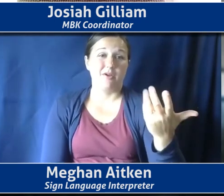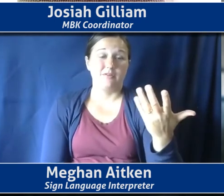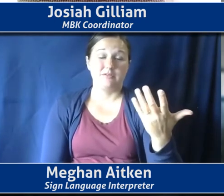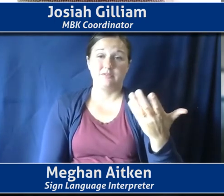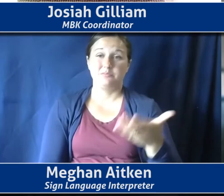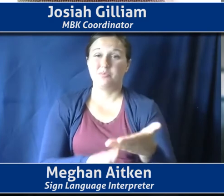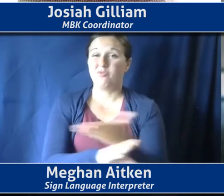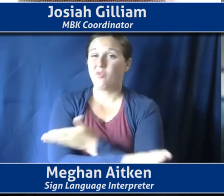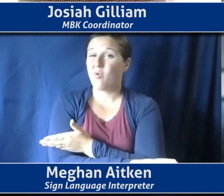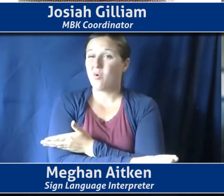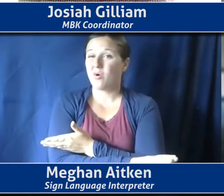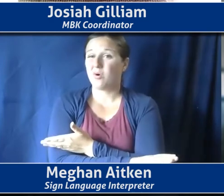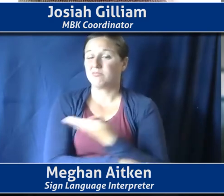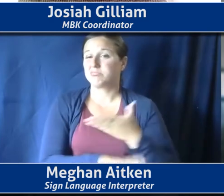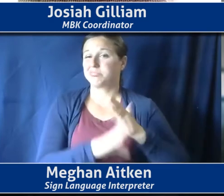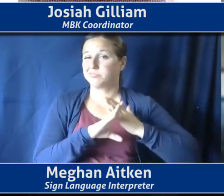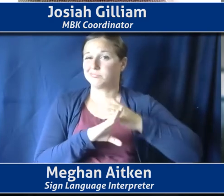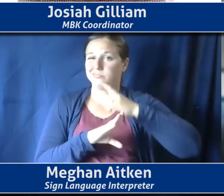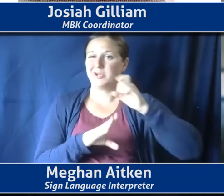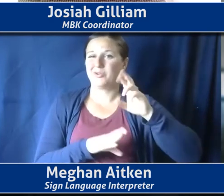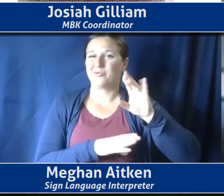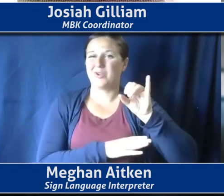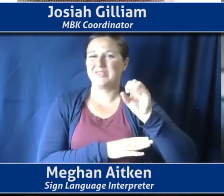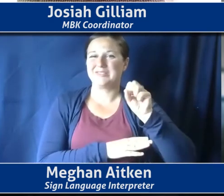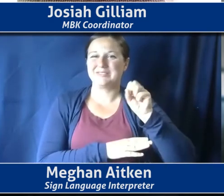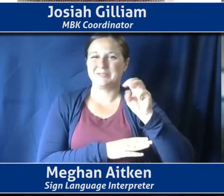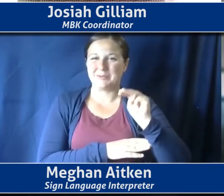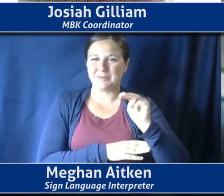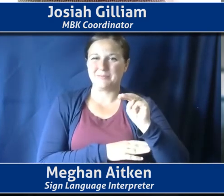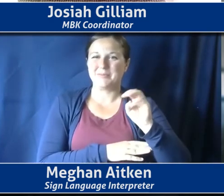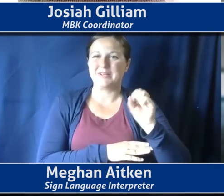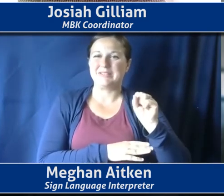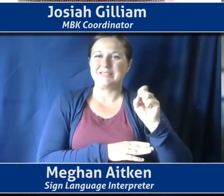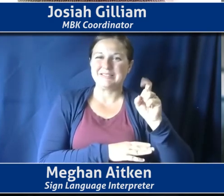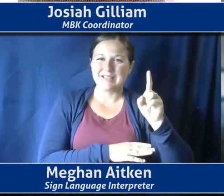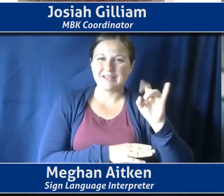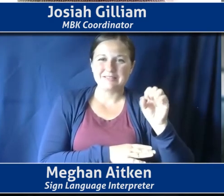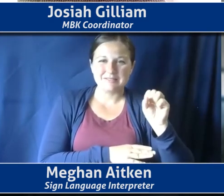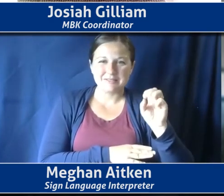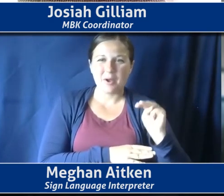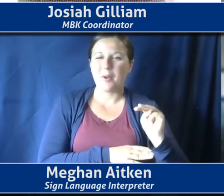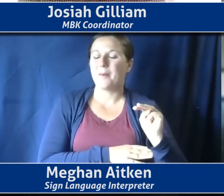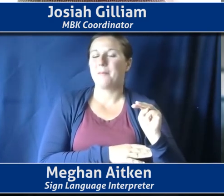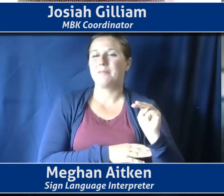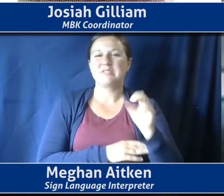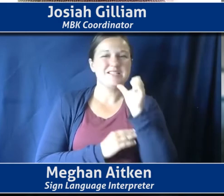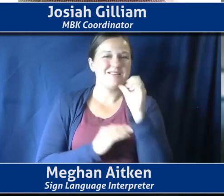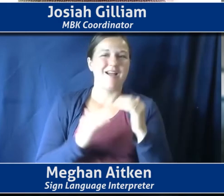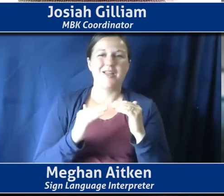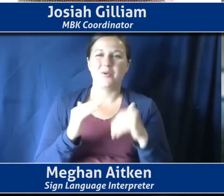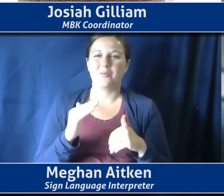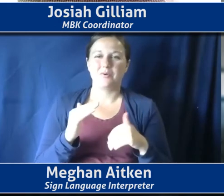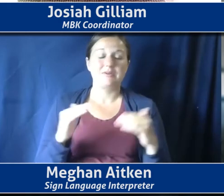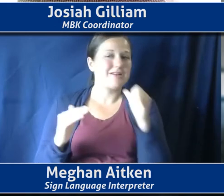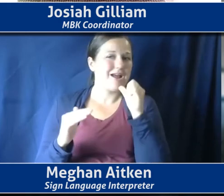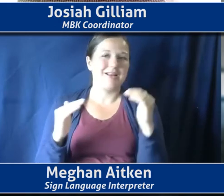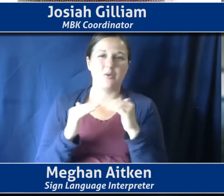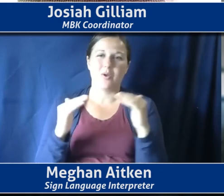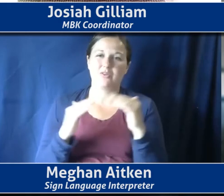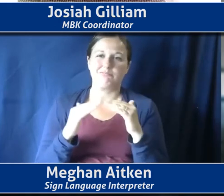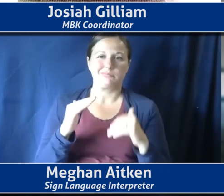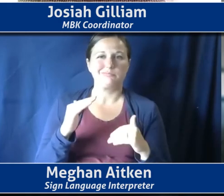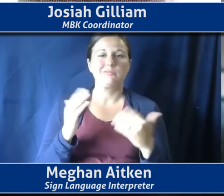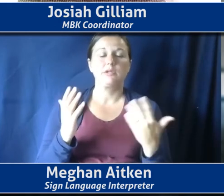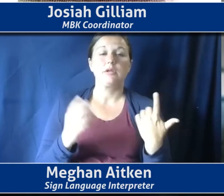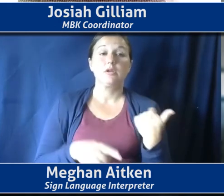doing because of racism and sexism, these systematic institutionalized inequalities. So the report was, uh, an environmental scan based on